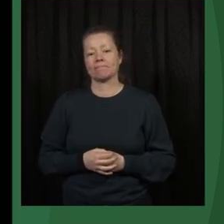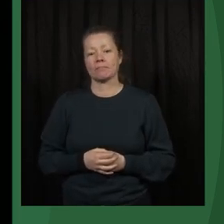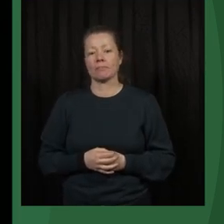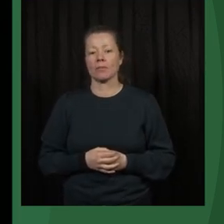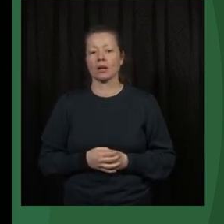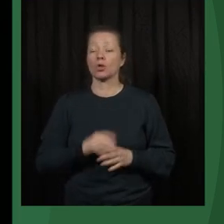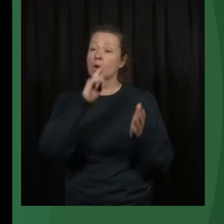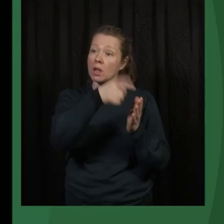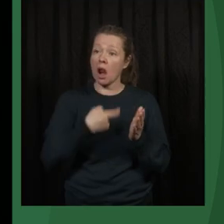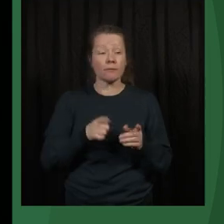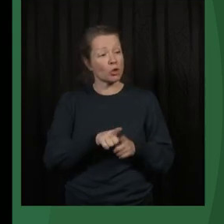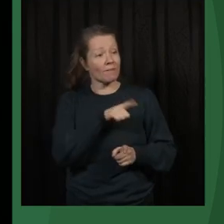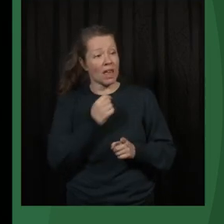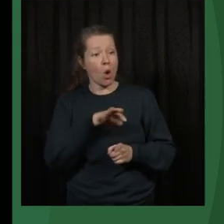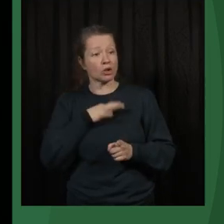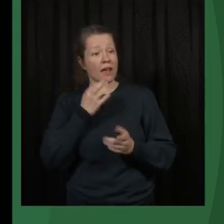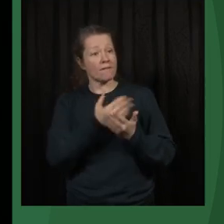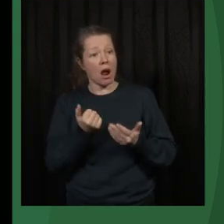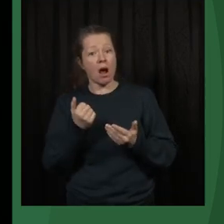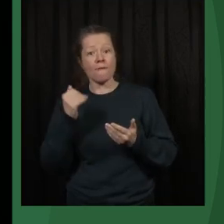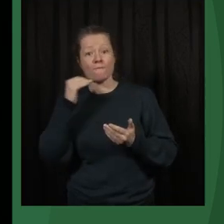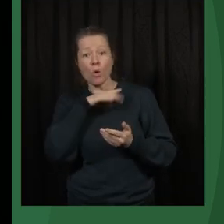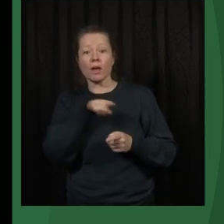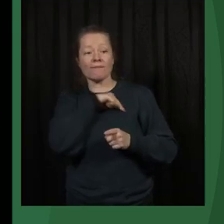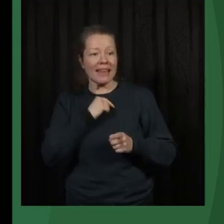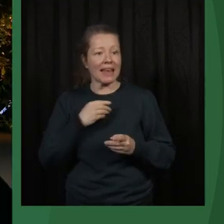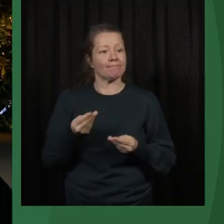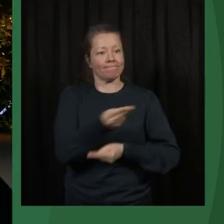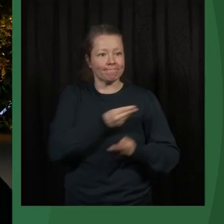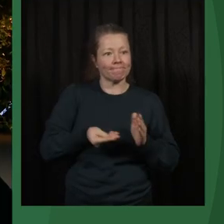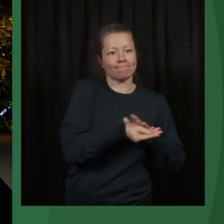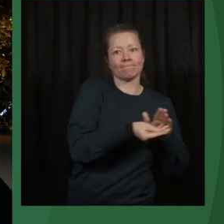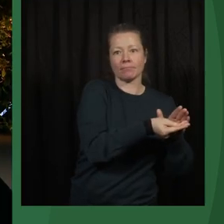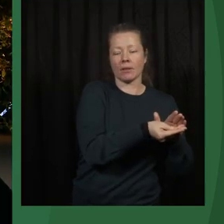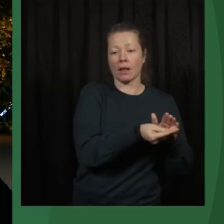Requirements that we want from the people we've found. That sounded like an elbow to you, Bordefengar.